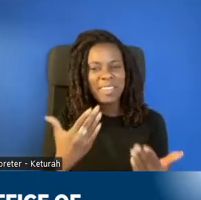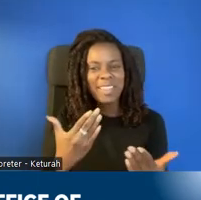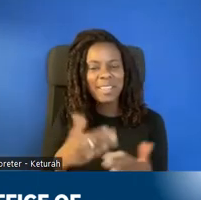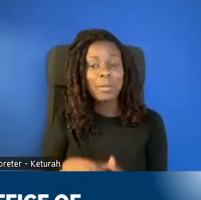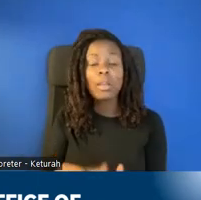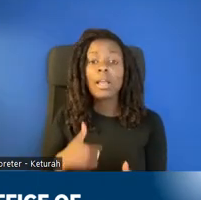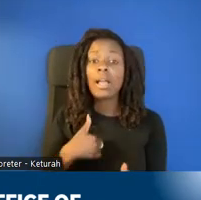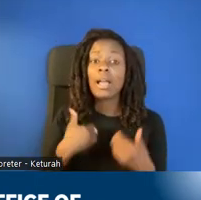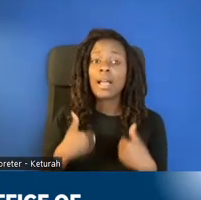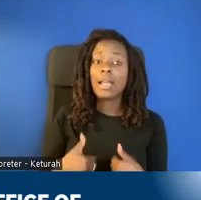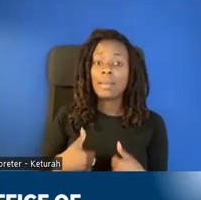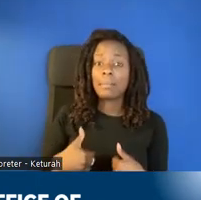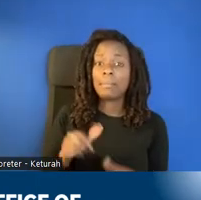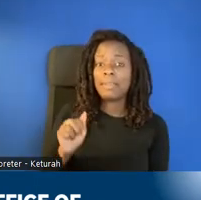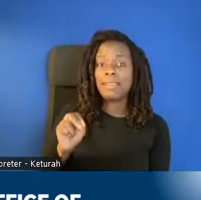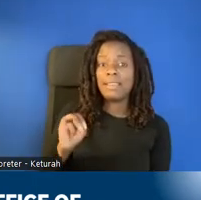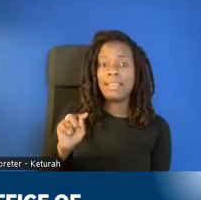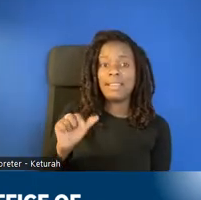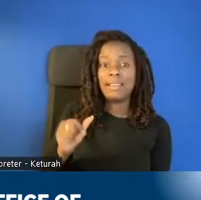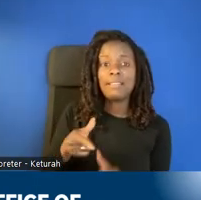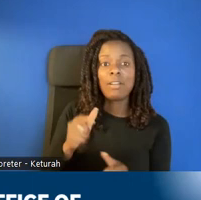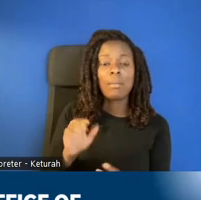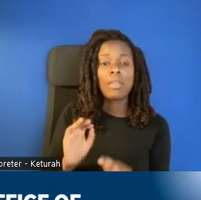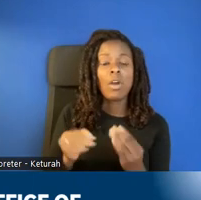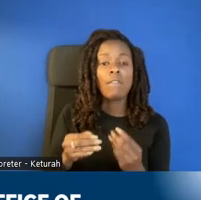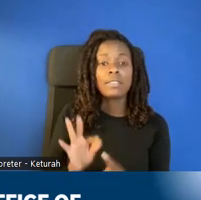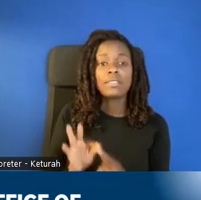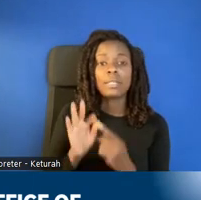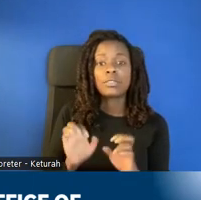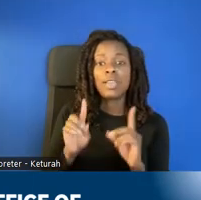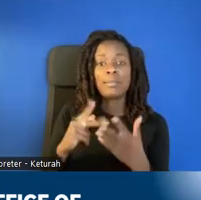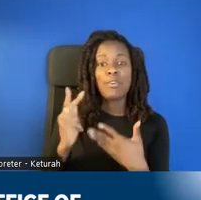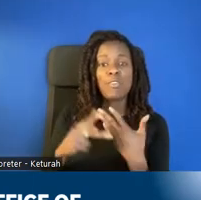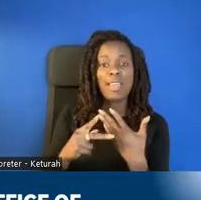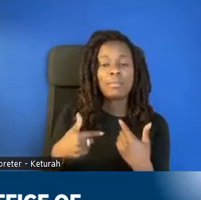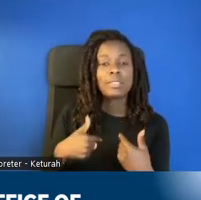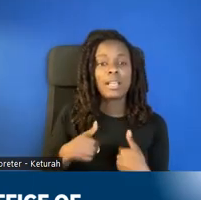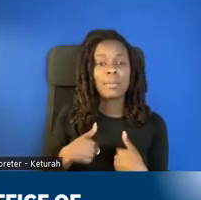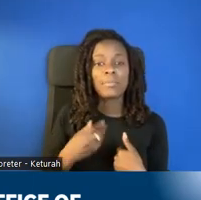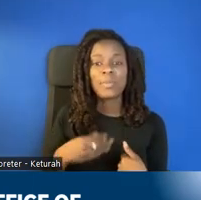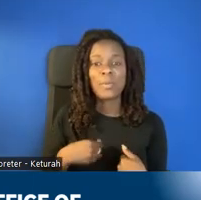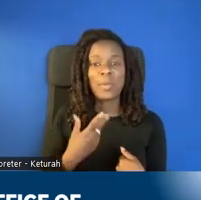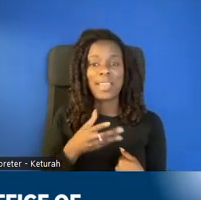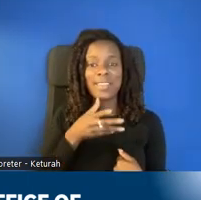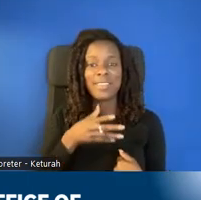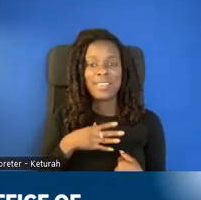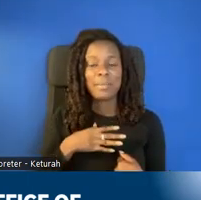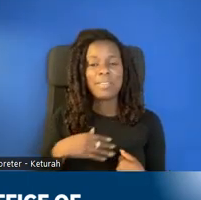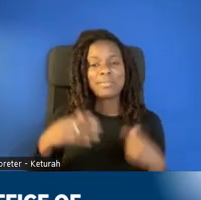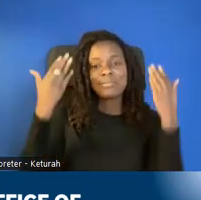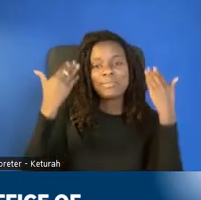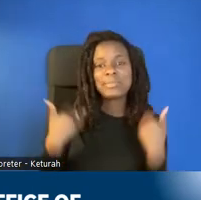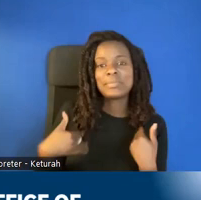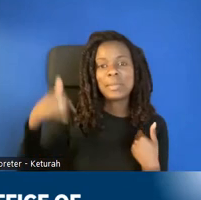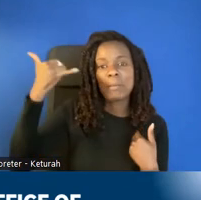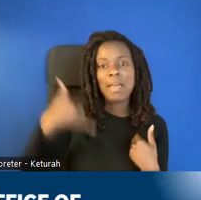Office of Special Education Programs. And I'm described as a white female with long, blonde hair. And I've spent most of my career working as a